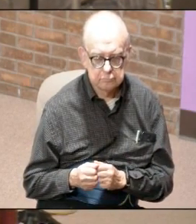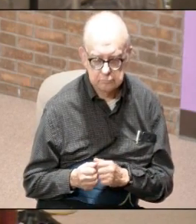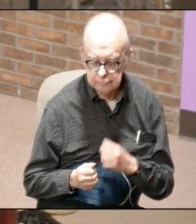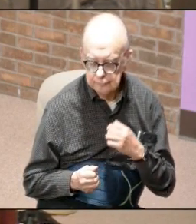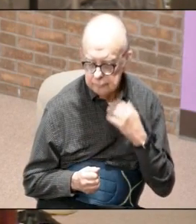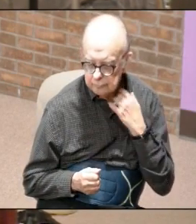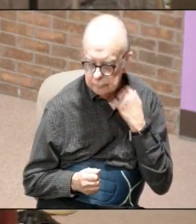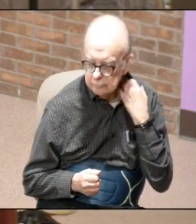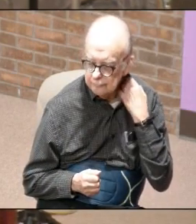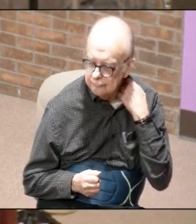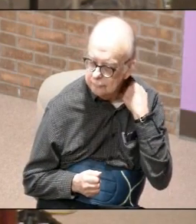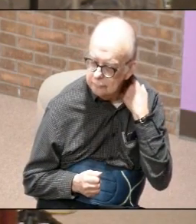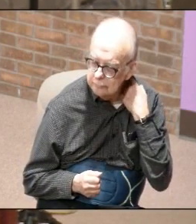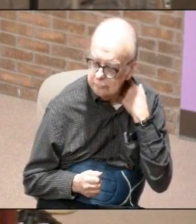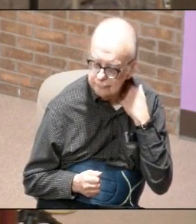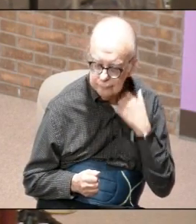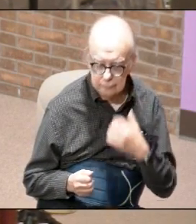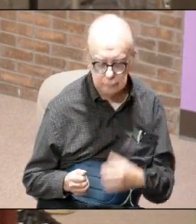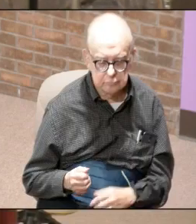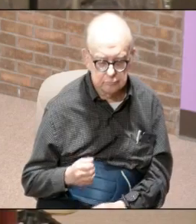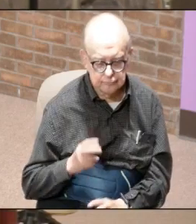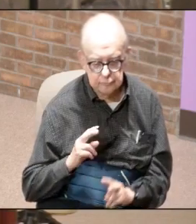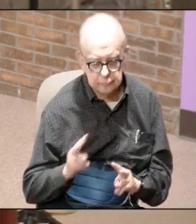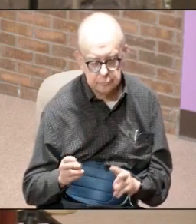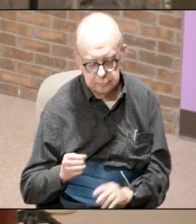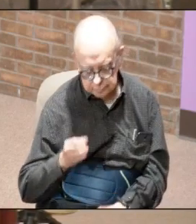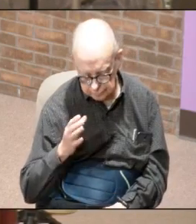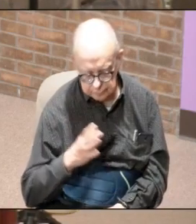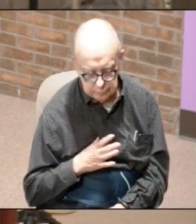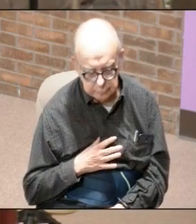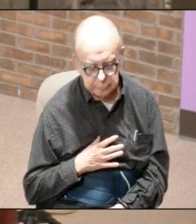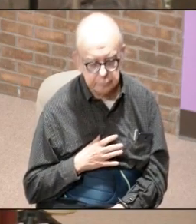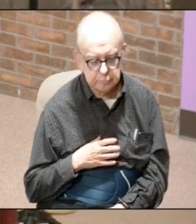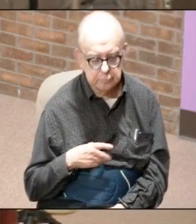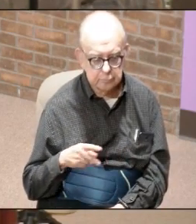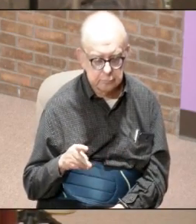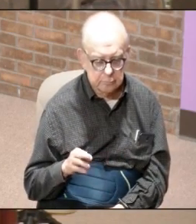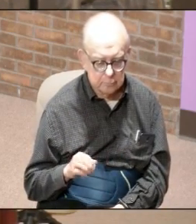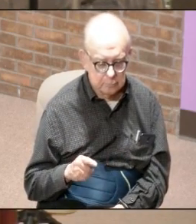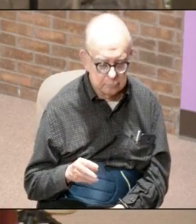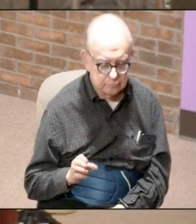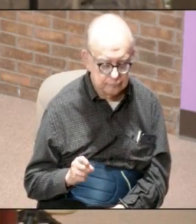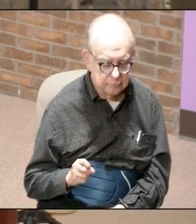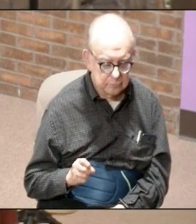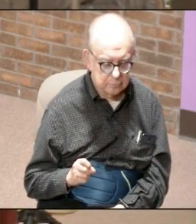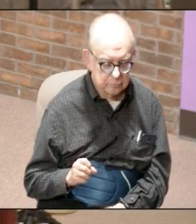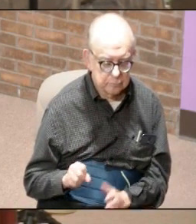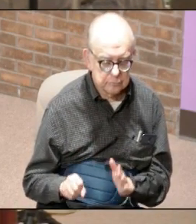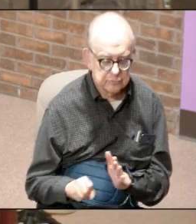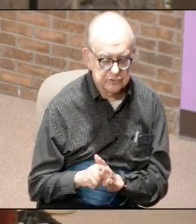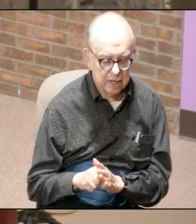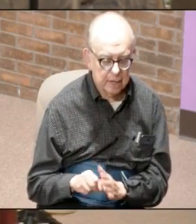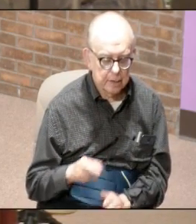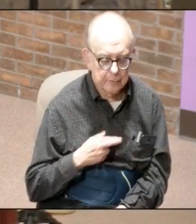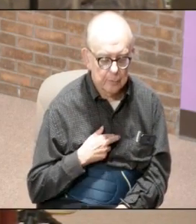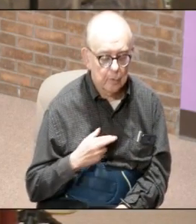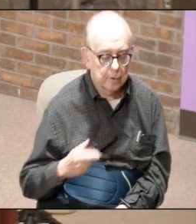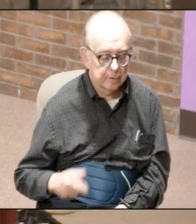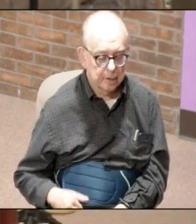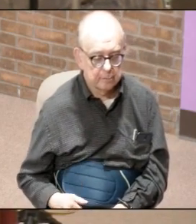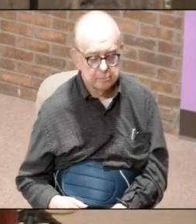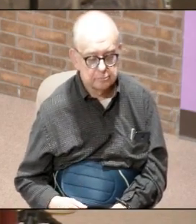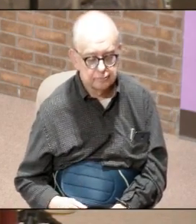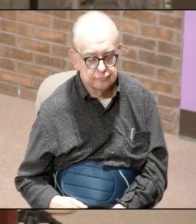because in the sight of men purple was a sign of royalty okay